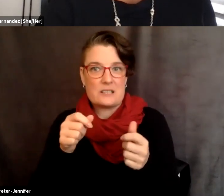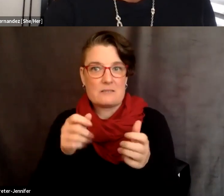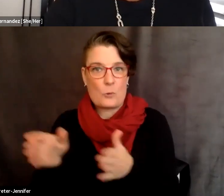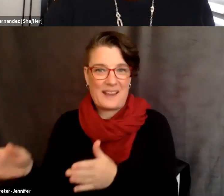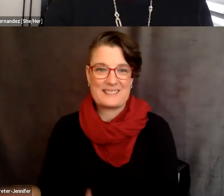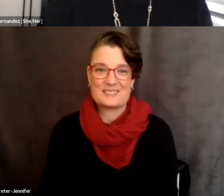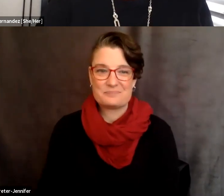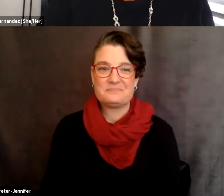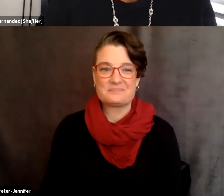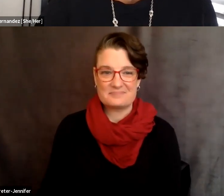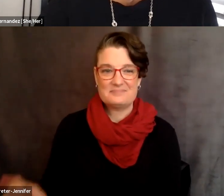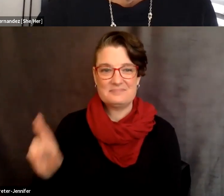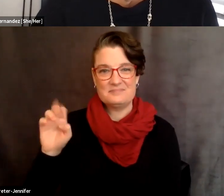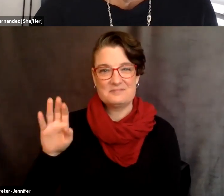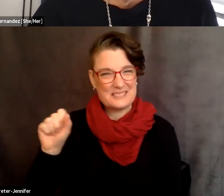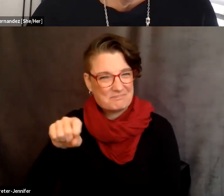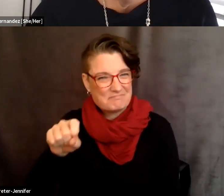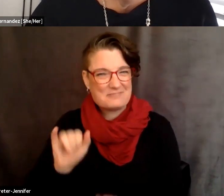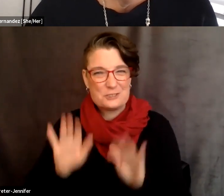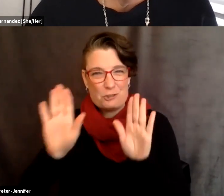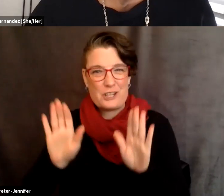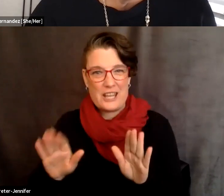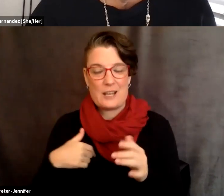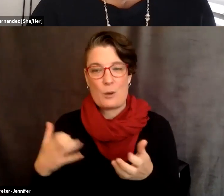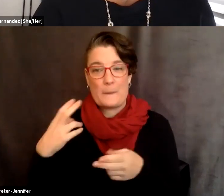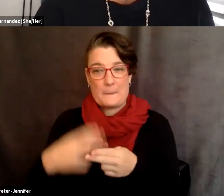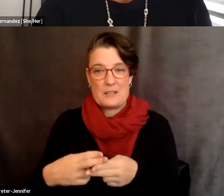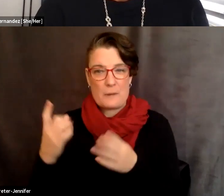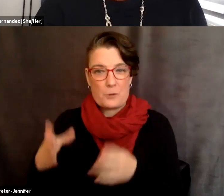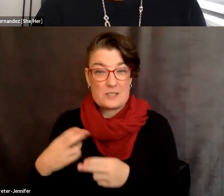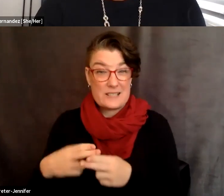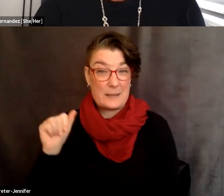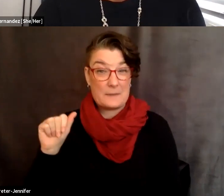That's great. Uh, I want to mention, uh, that someone named Amy, um, uh,